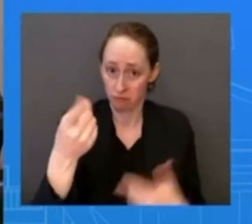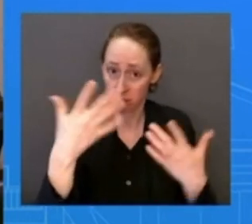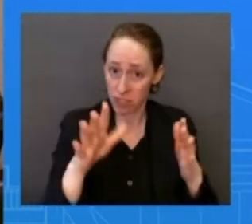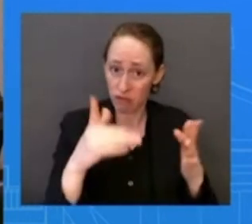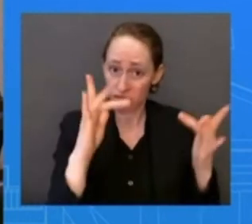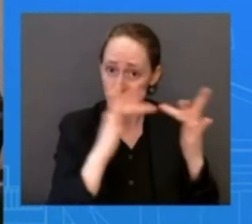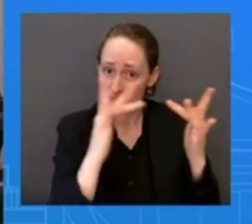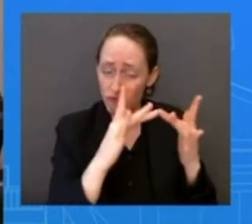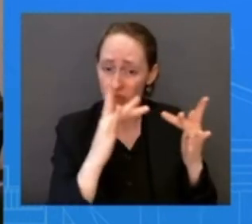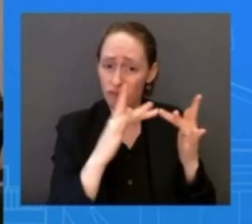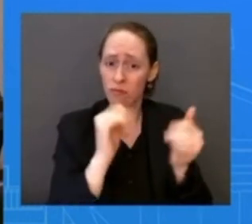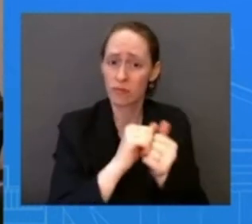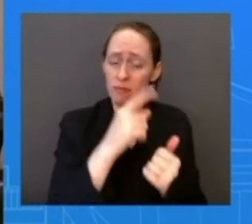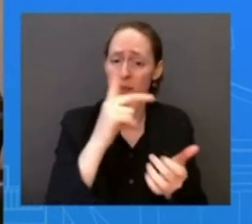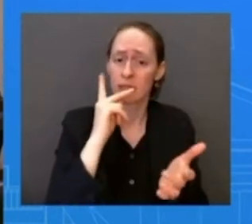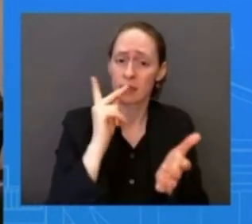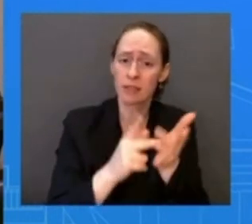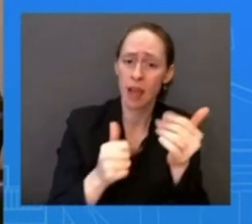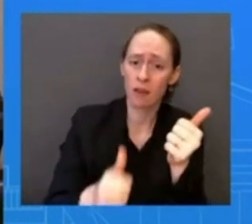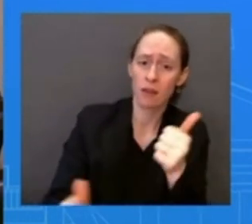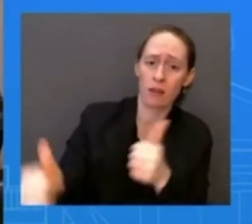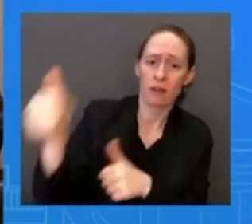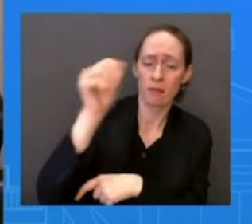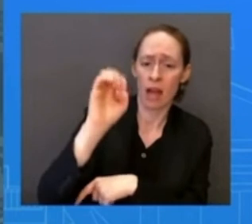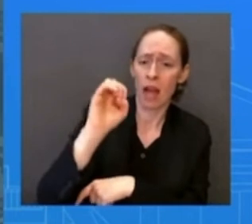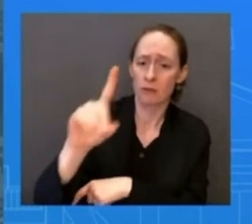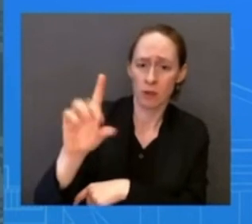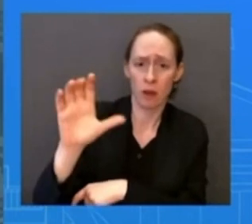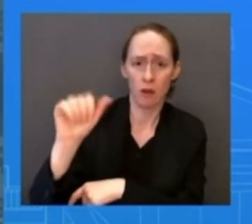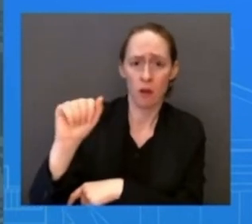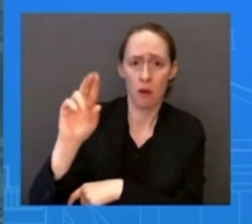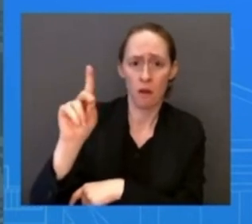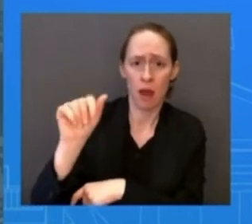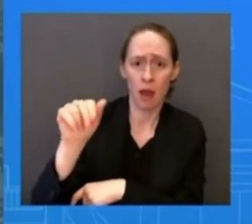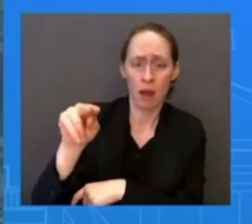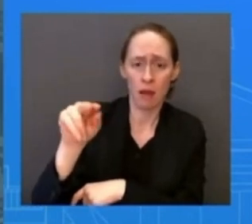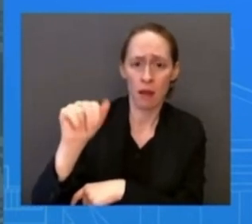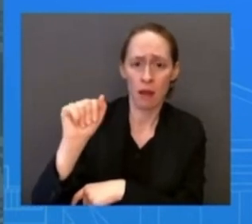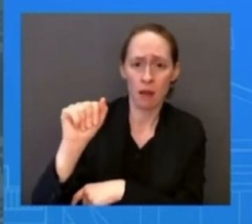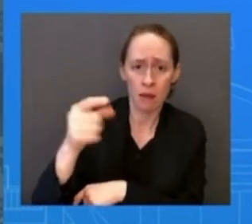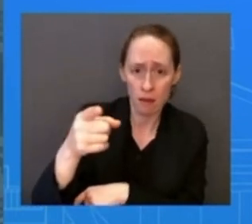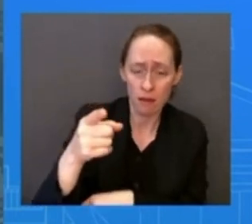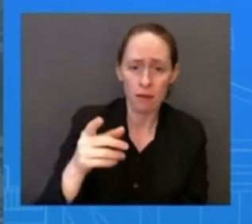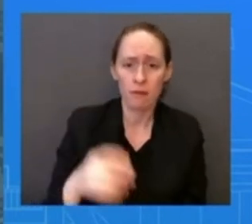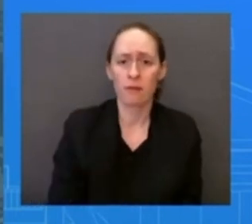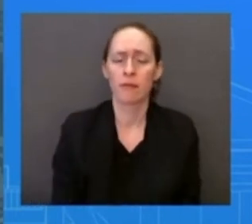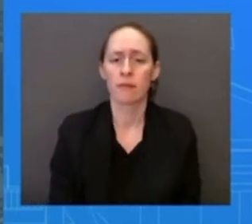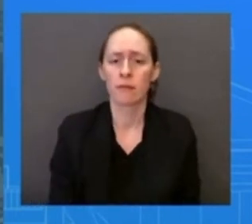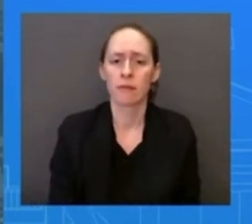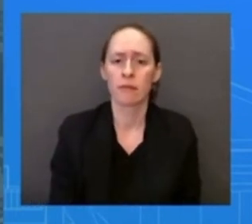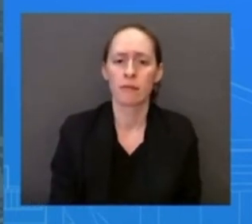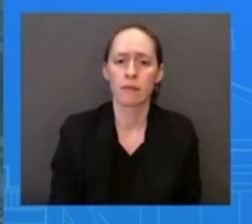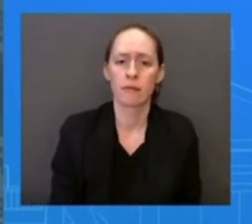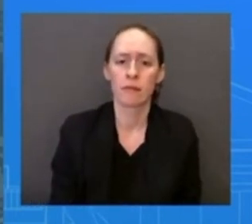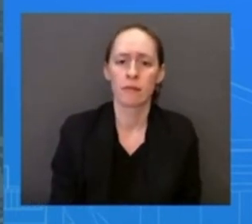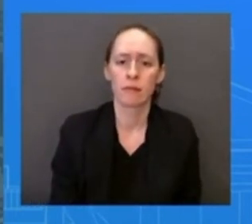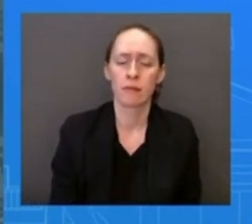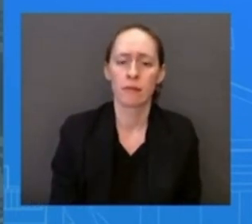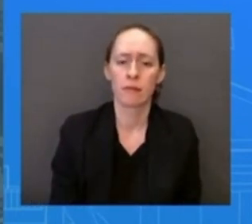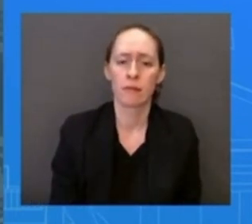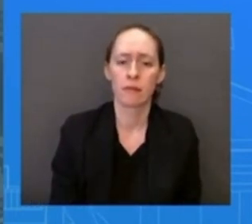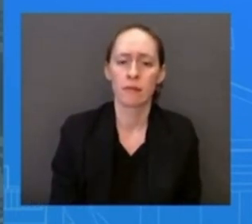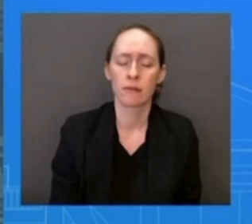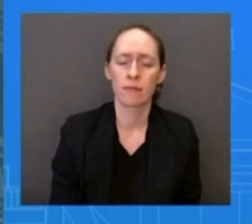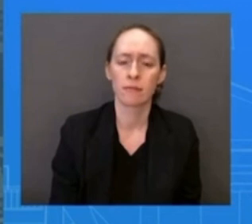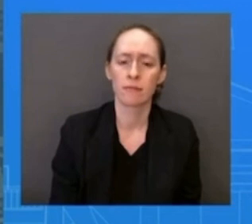education is that teaching facts? So, as you know, when it comes to education and making sure our children are getting